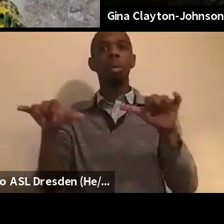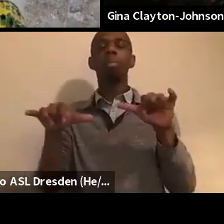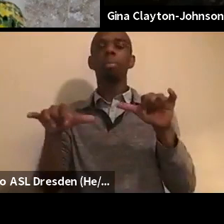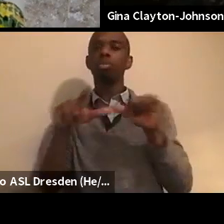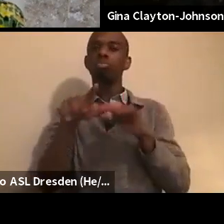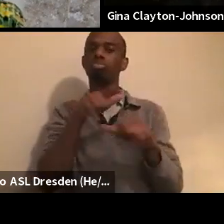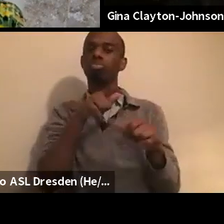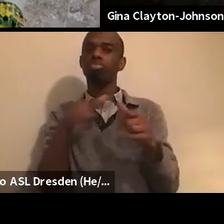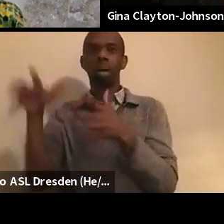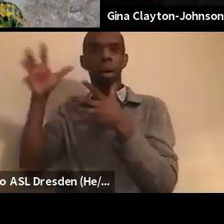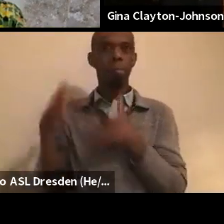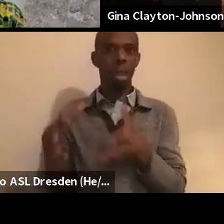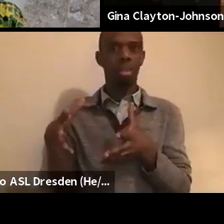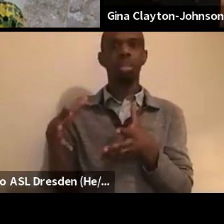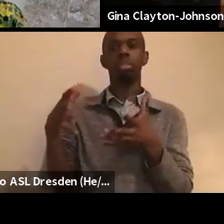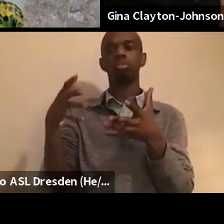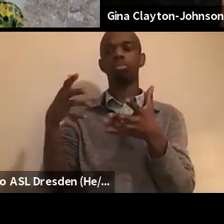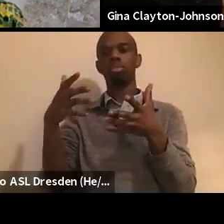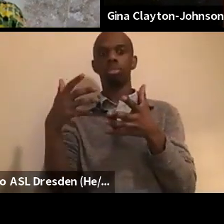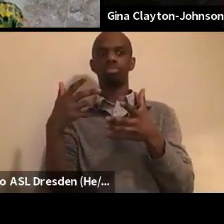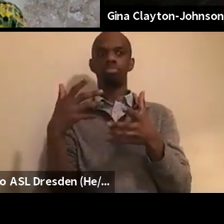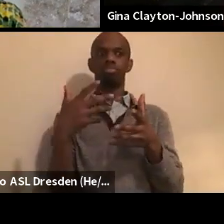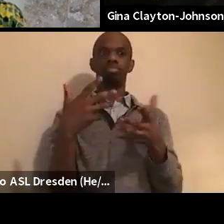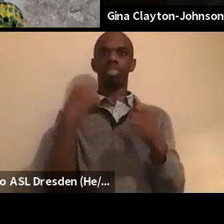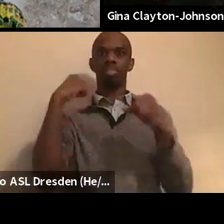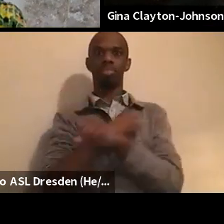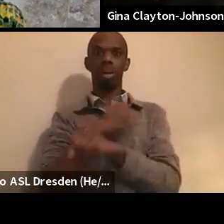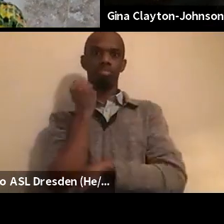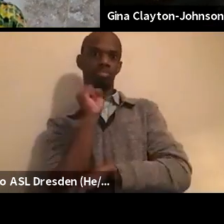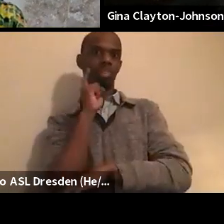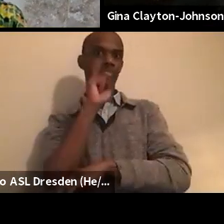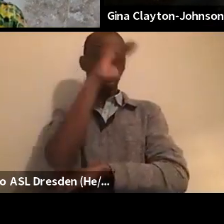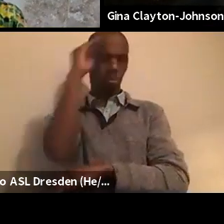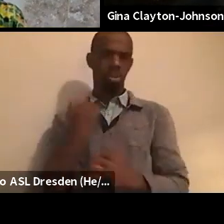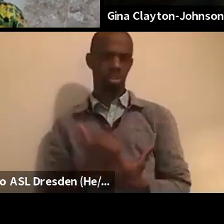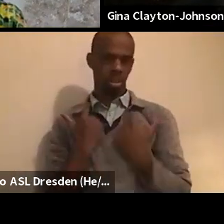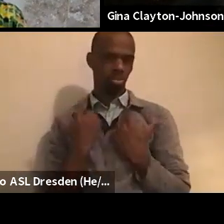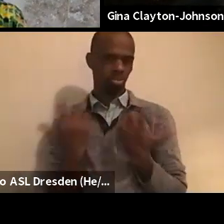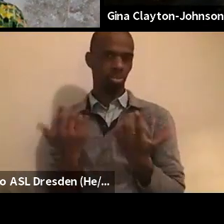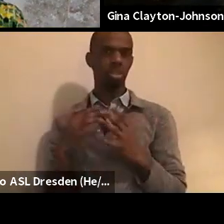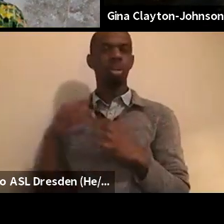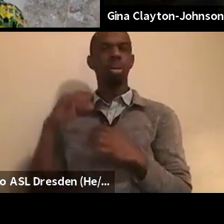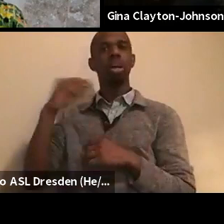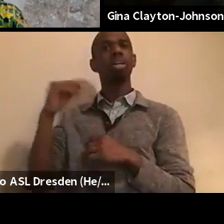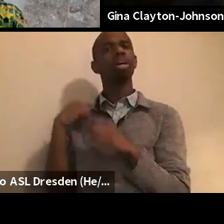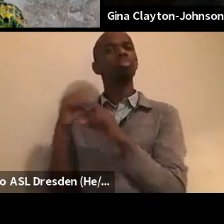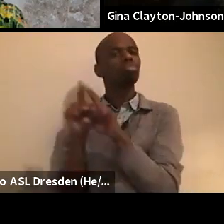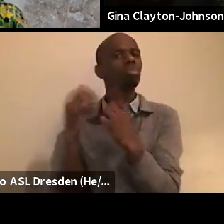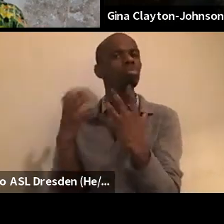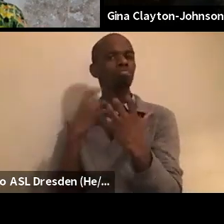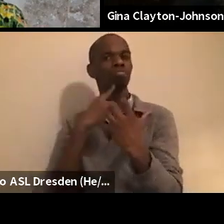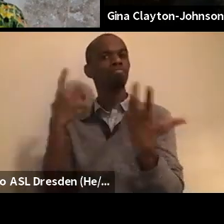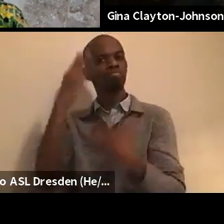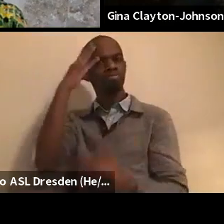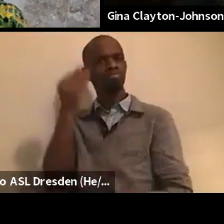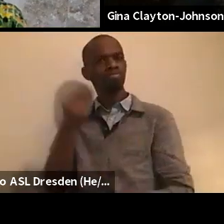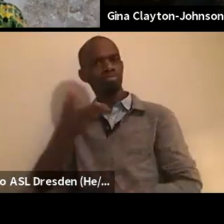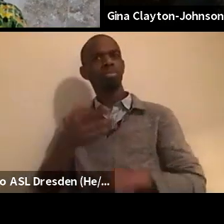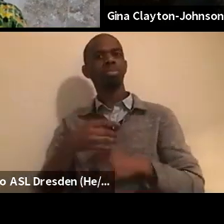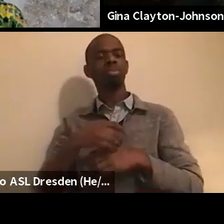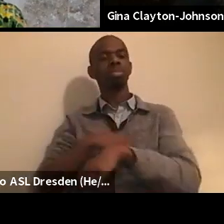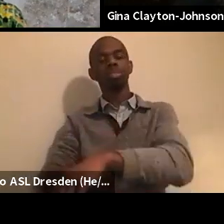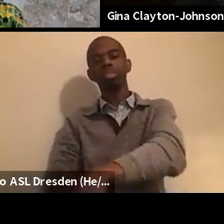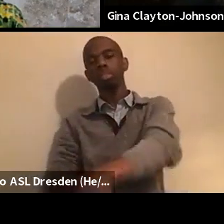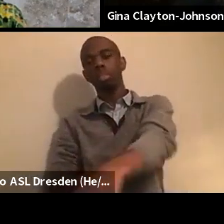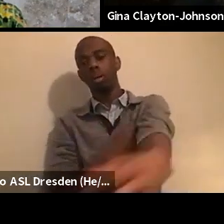we actually are fighting for black lives. I also just want to say that, um, you know, there just to add to this point,